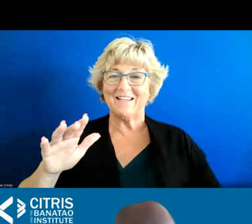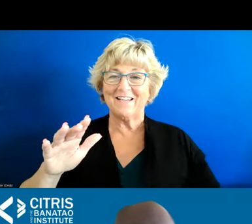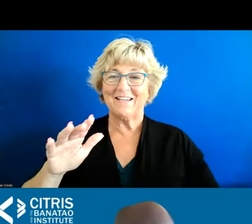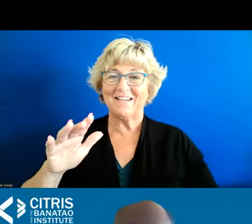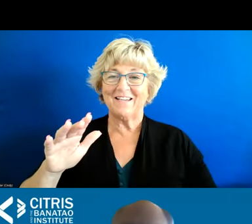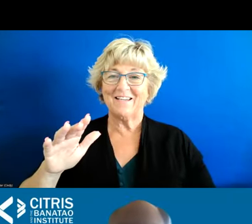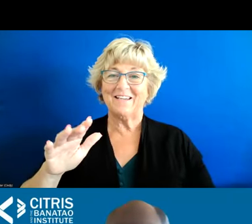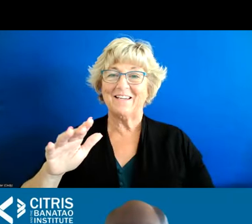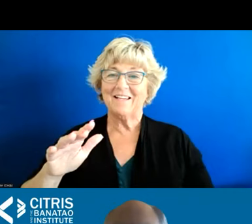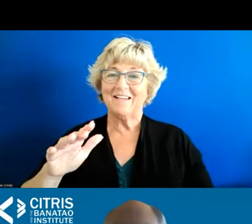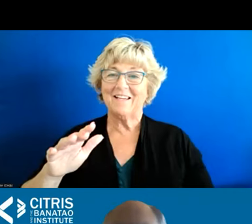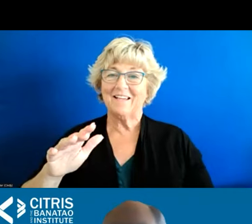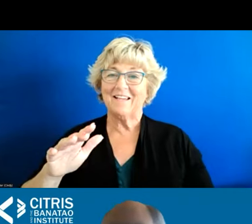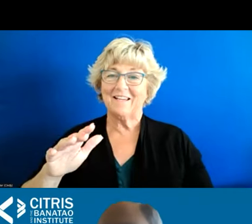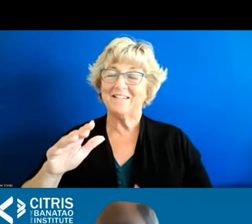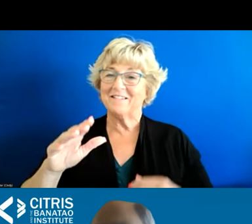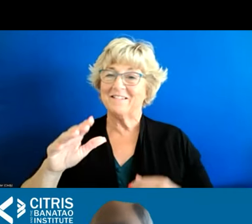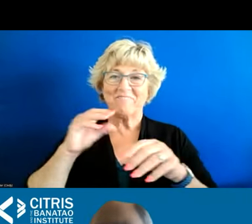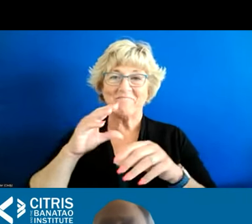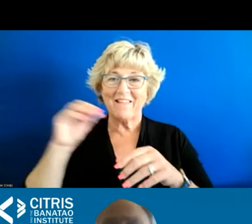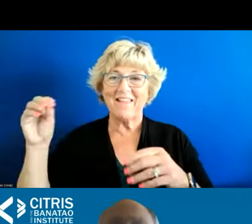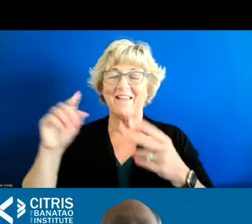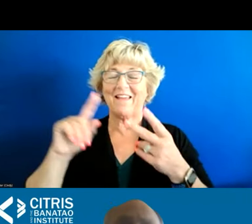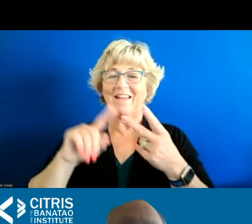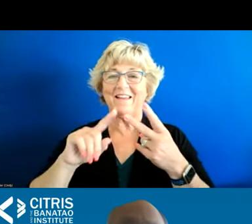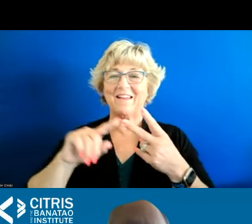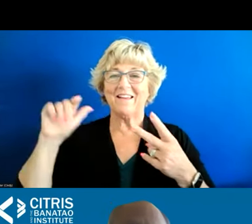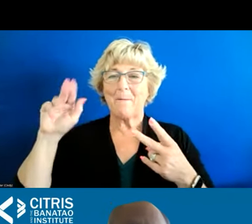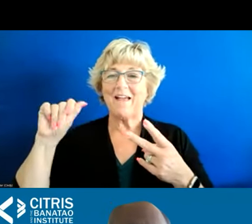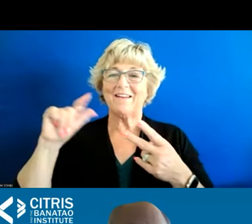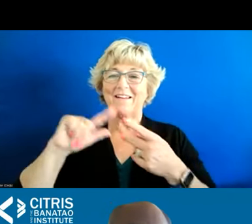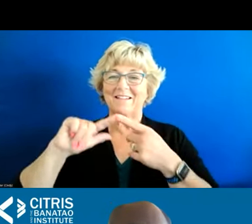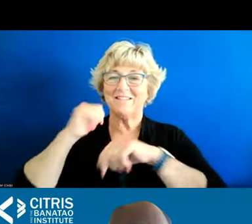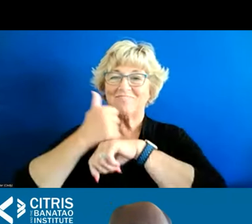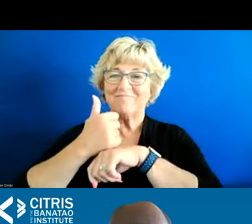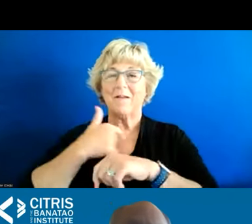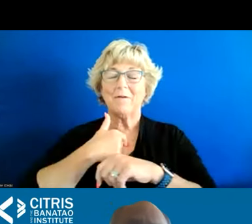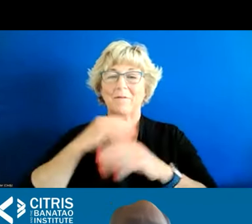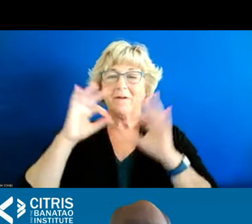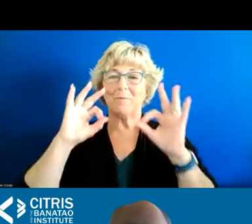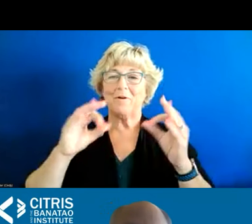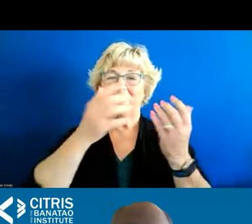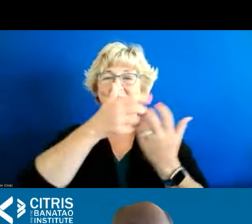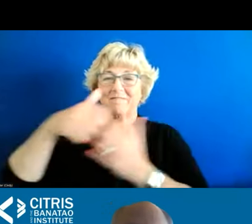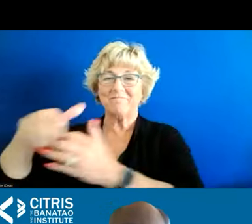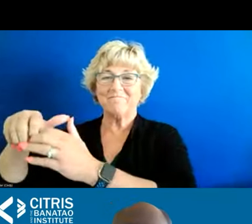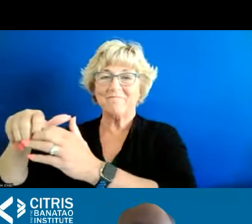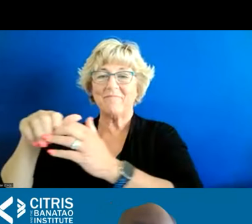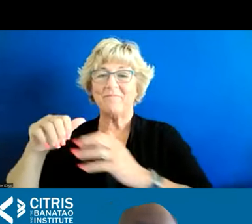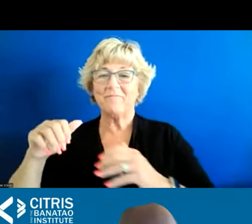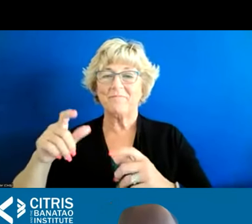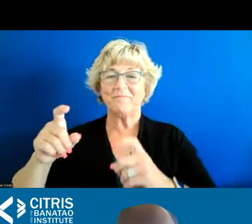been doing and amanda for setting the stage but this is a perfect segue to what we've been asked to do uh and charged by